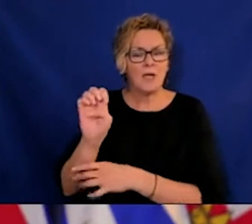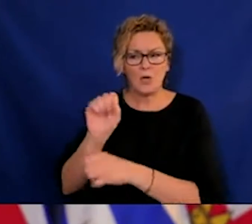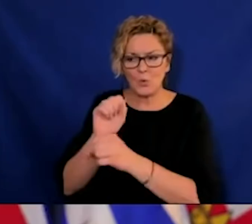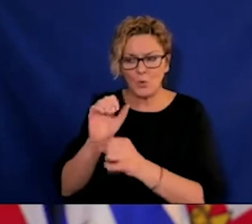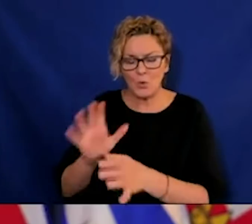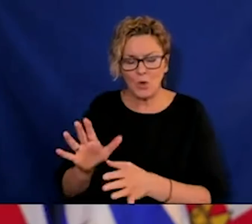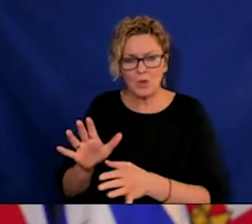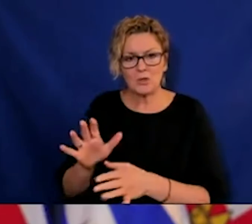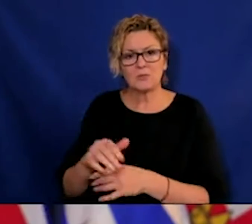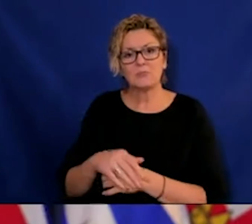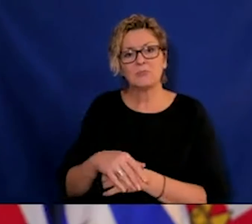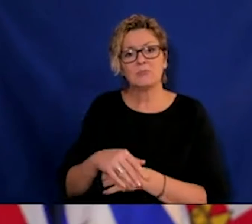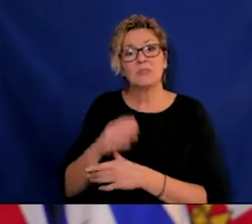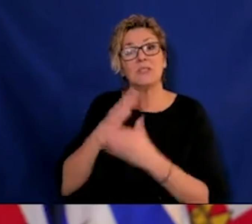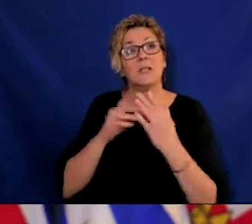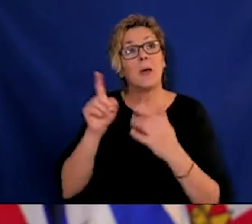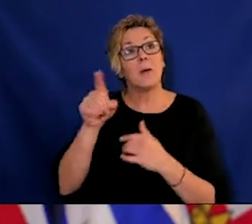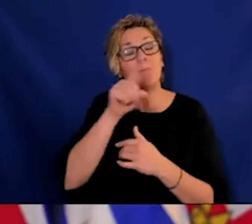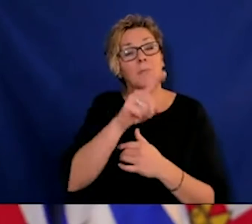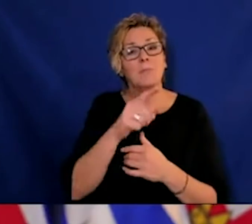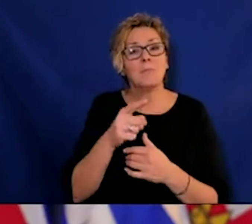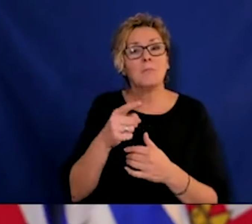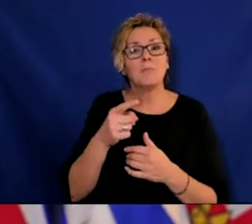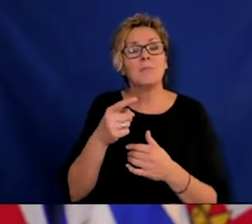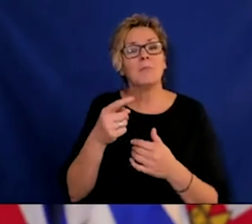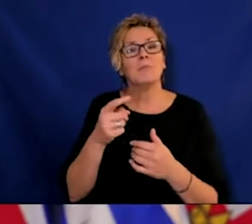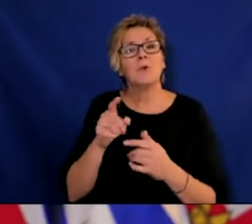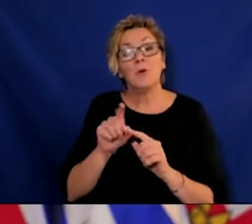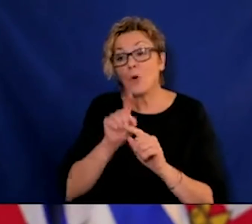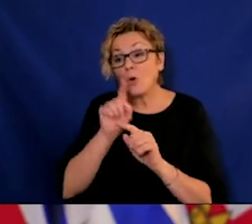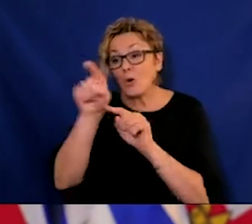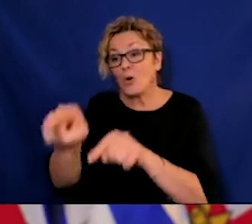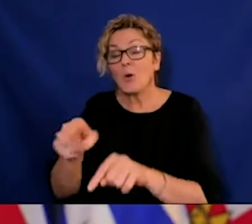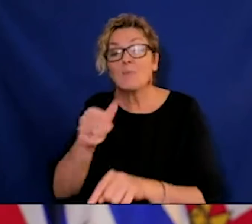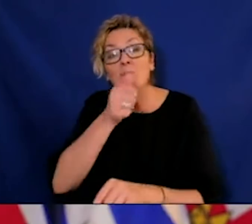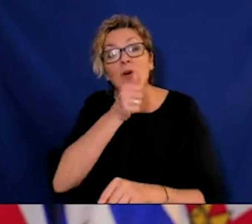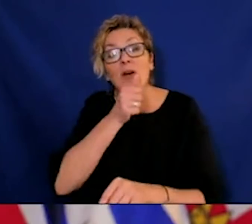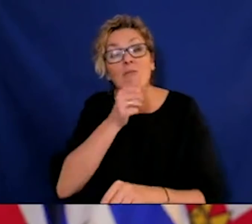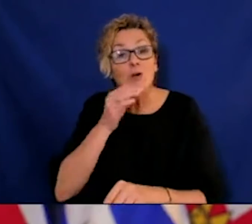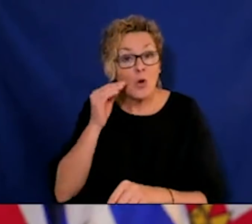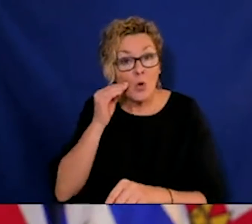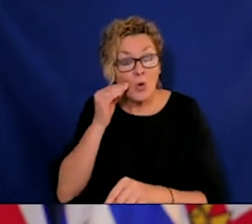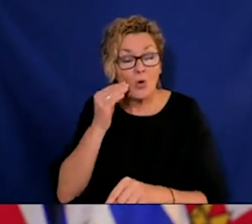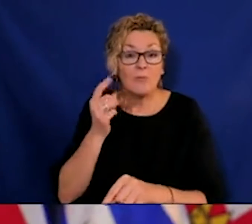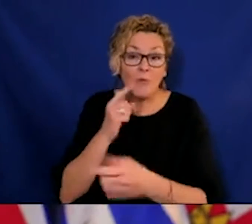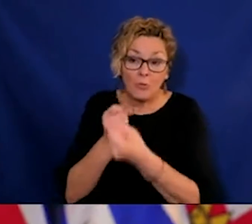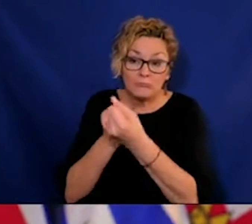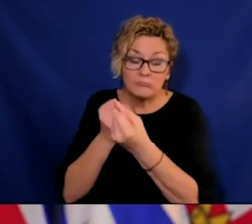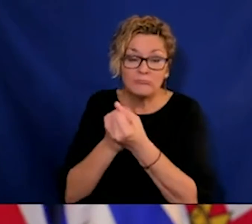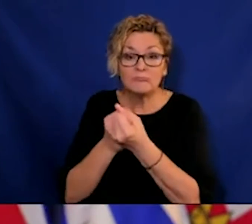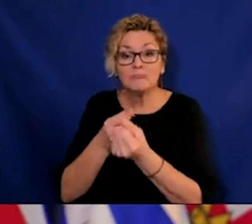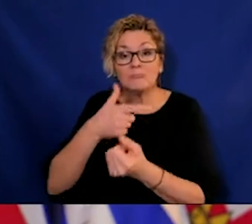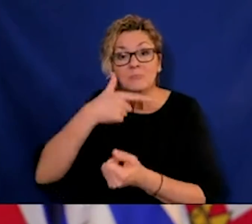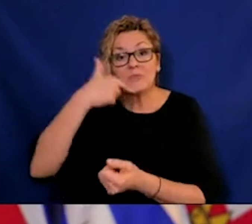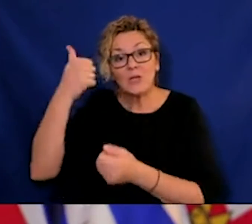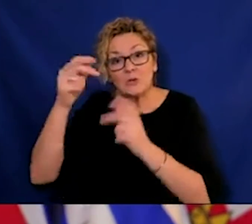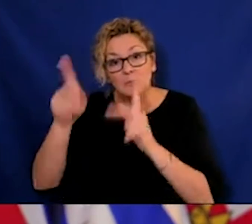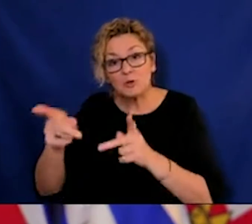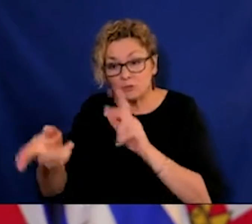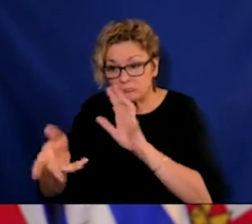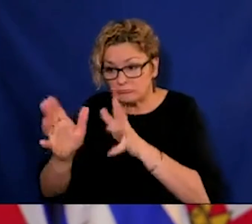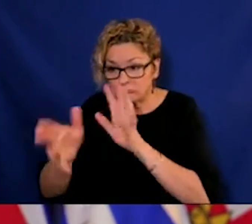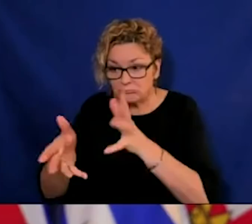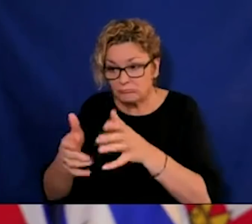some then go on to work at long-term care homes, will you reconsider the call that, you know, many have made that